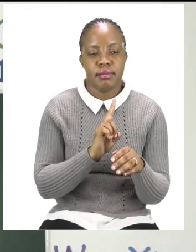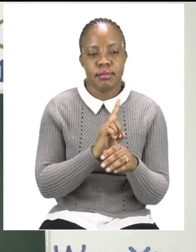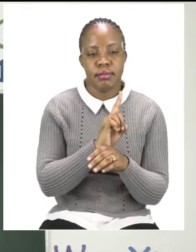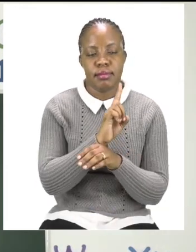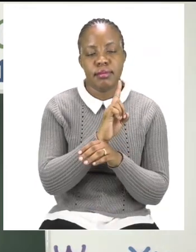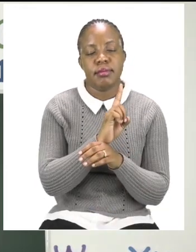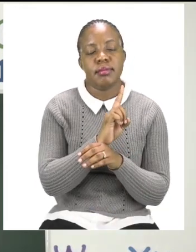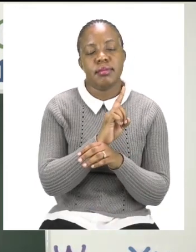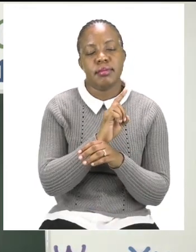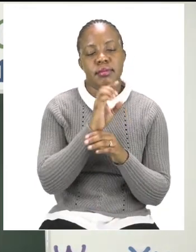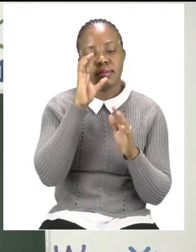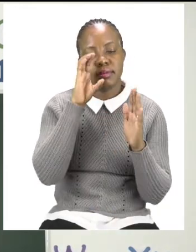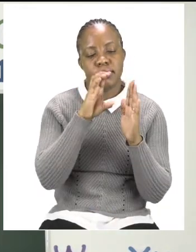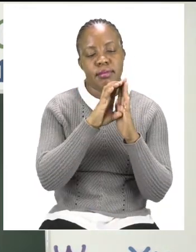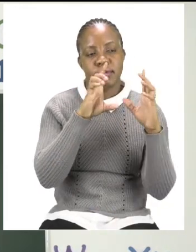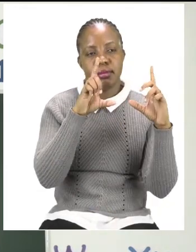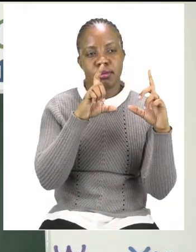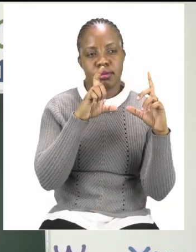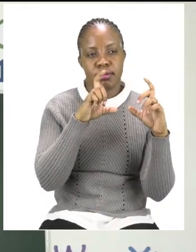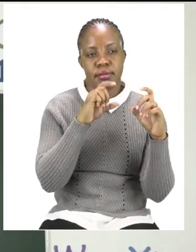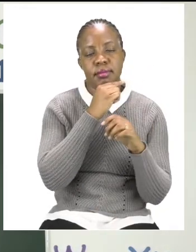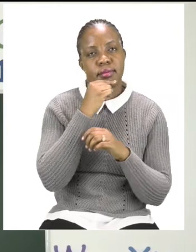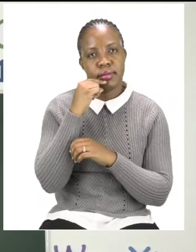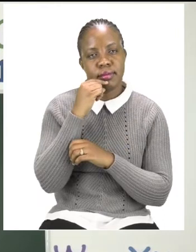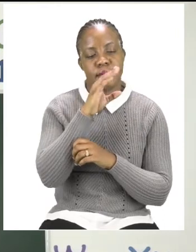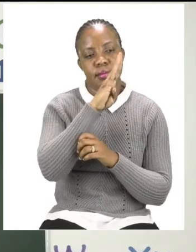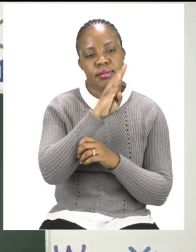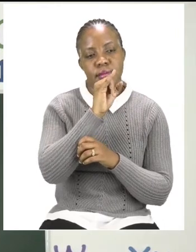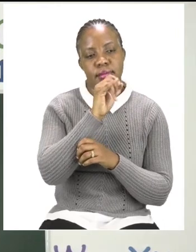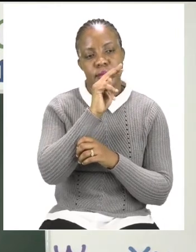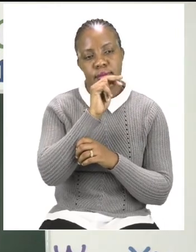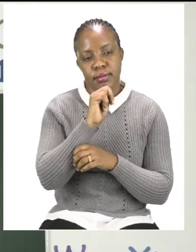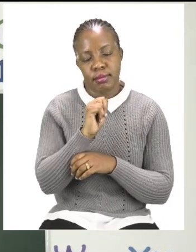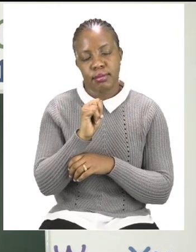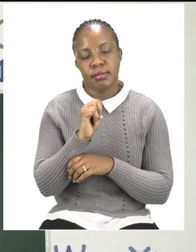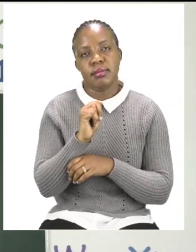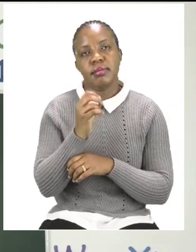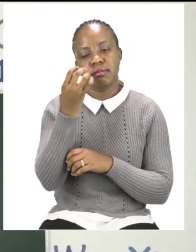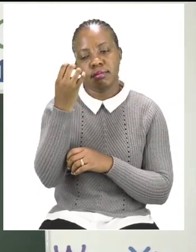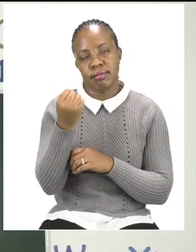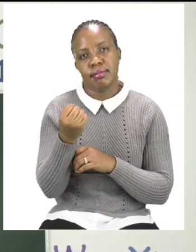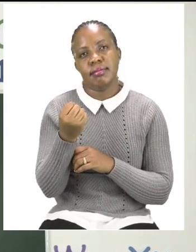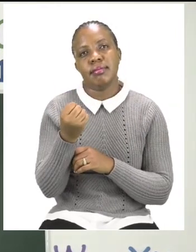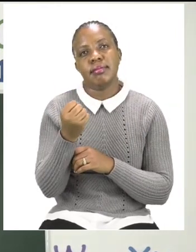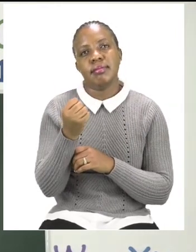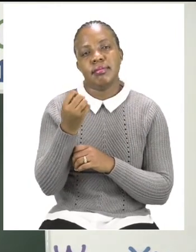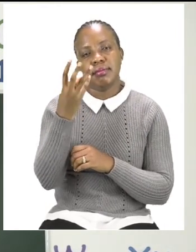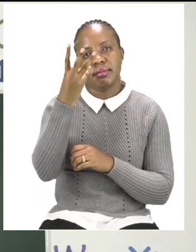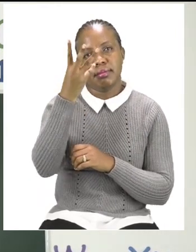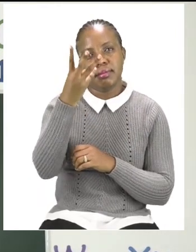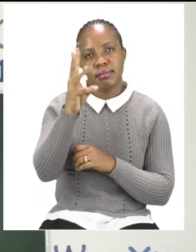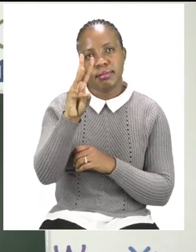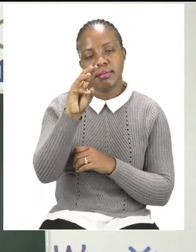bin. And then, we have our word S-I-X for our number